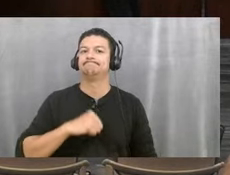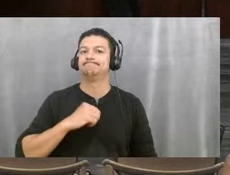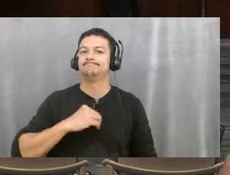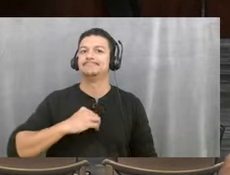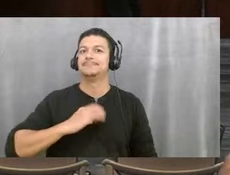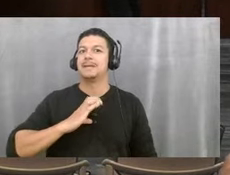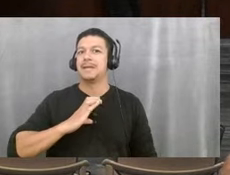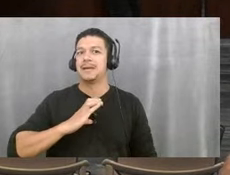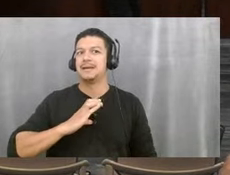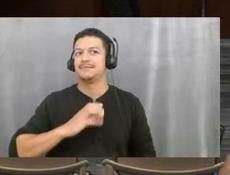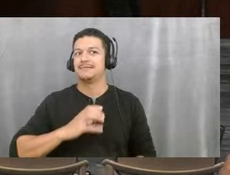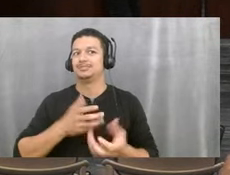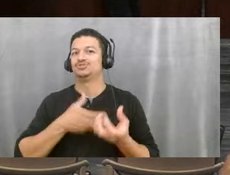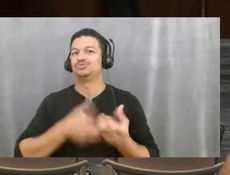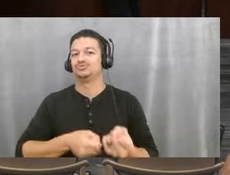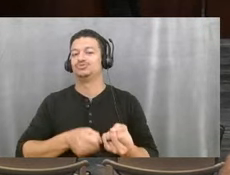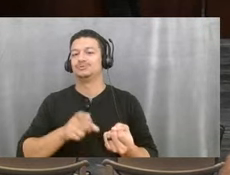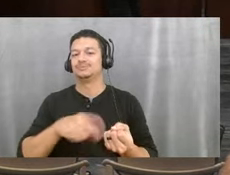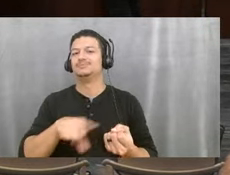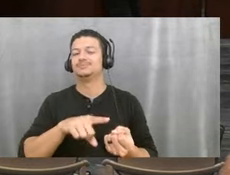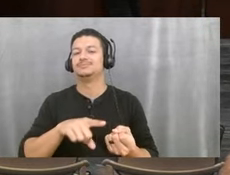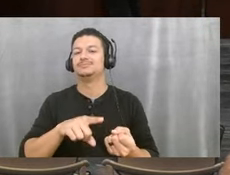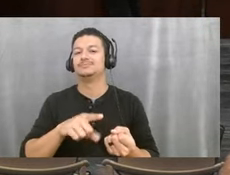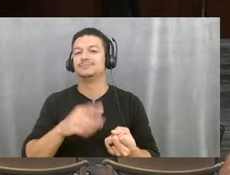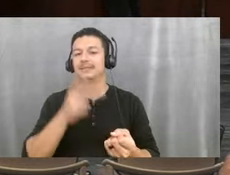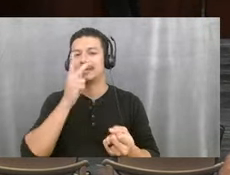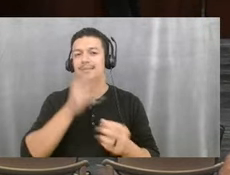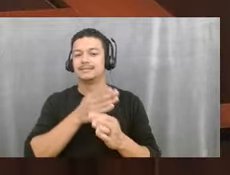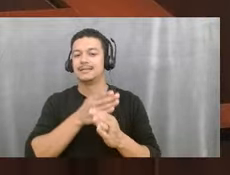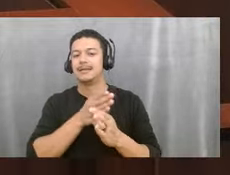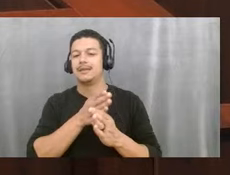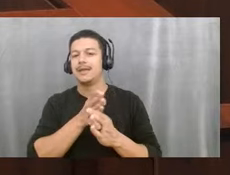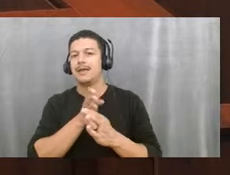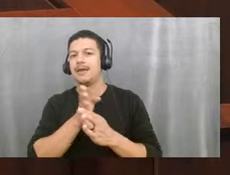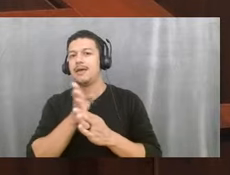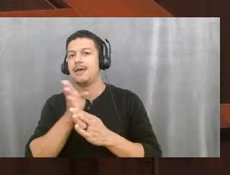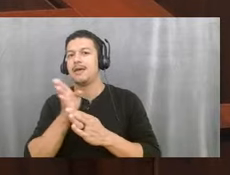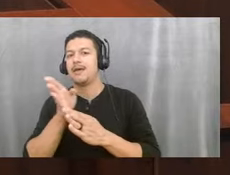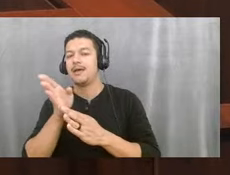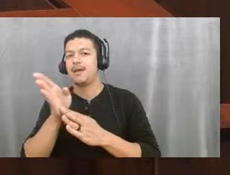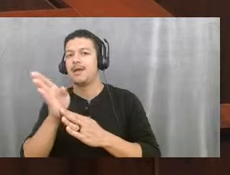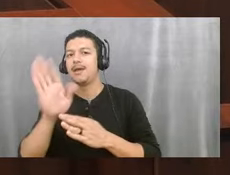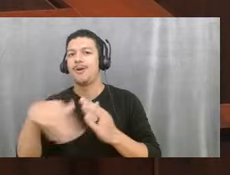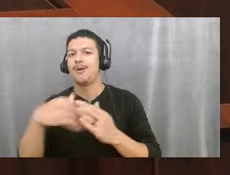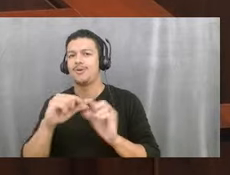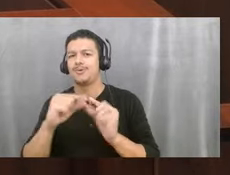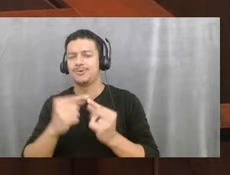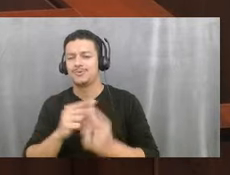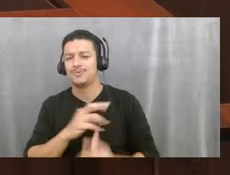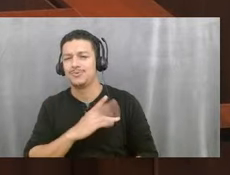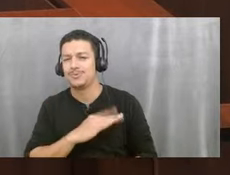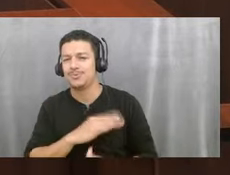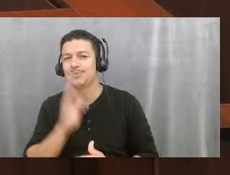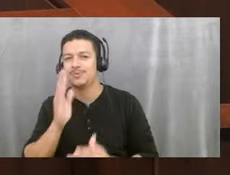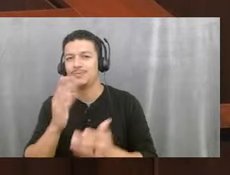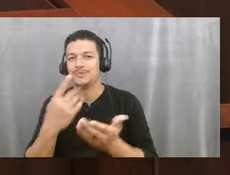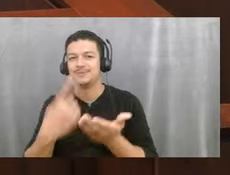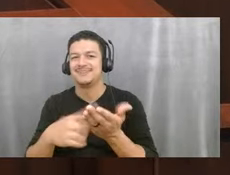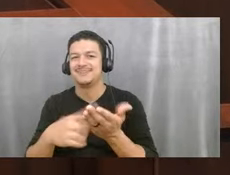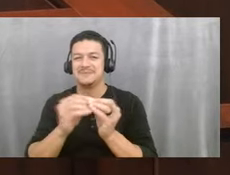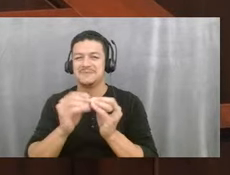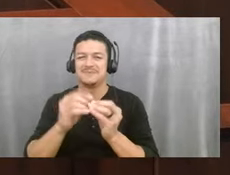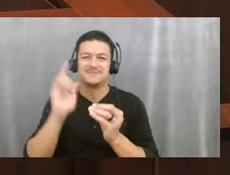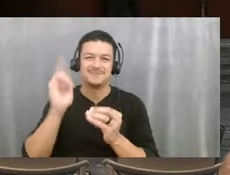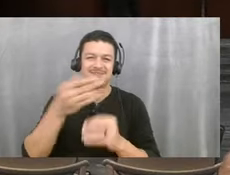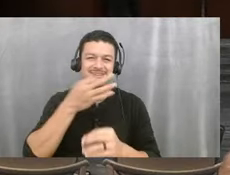uh, that the whole, whole group is going in. So we'll, we'll be seeing a lot of you very soon. Thank you.